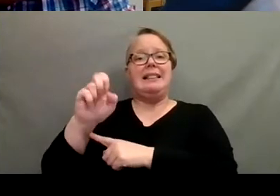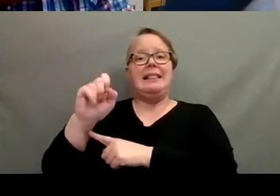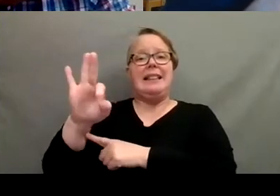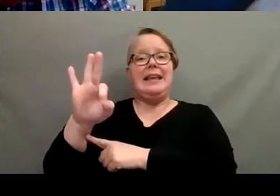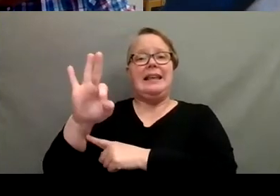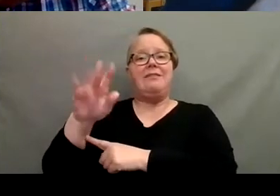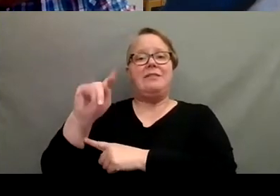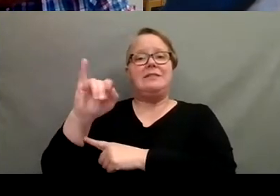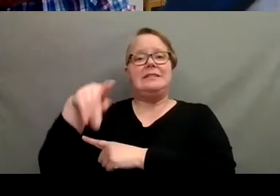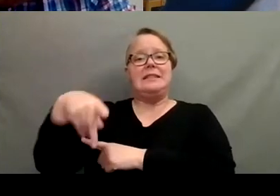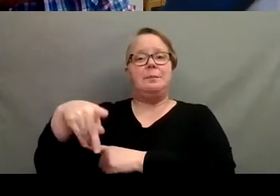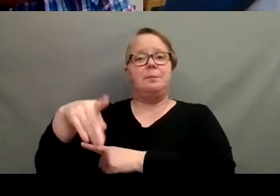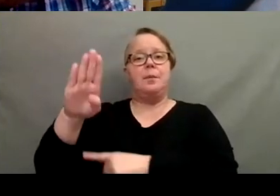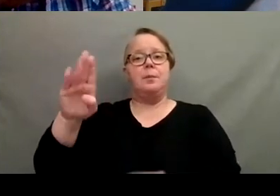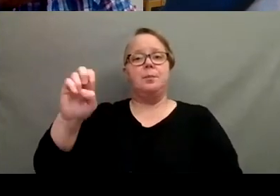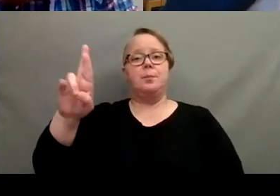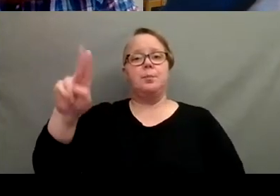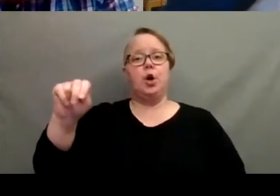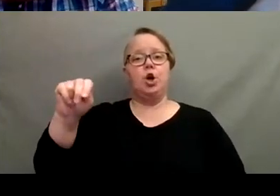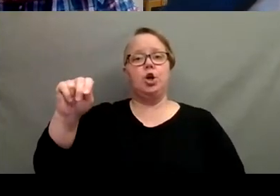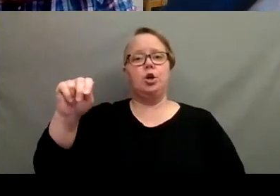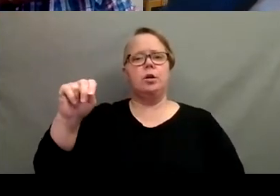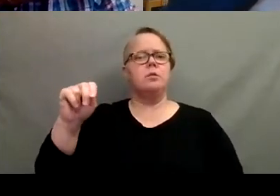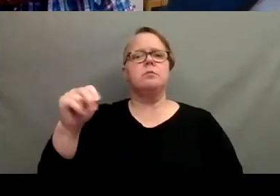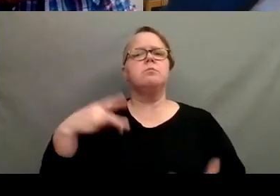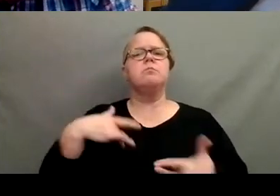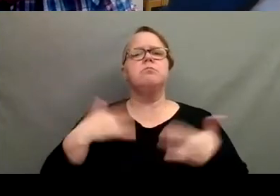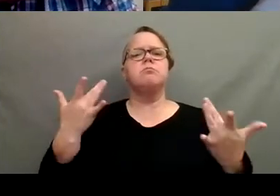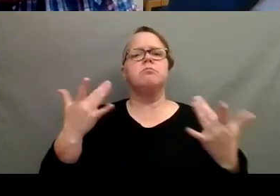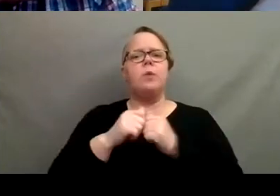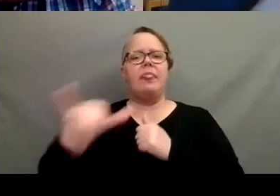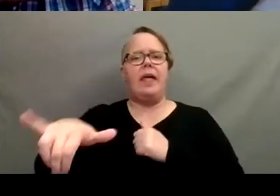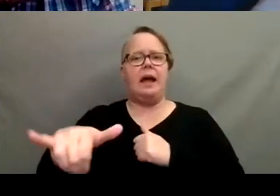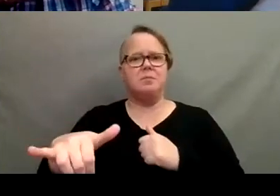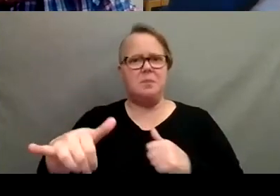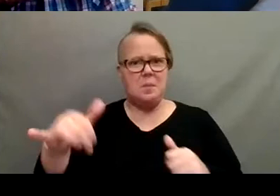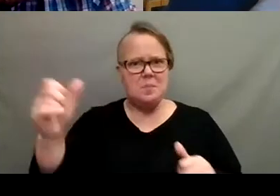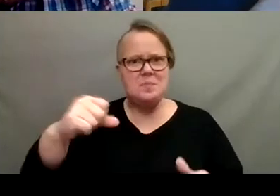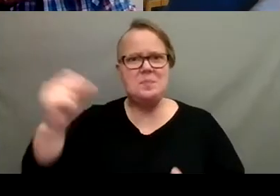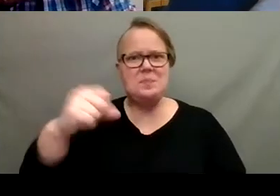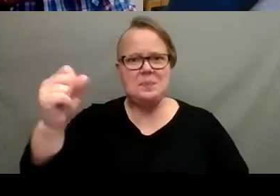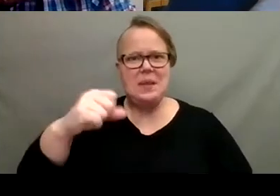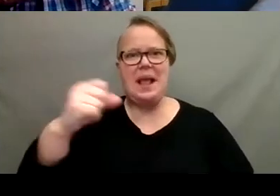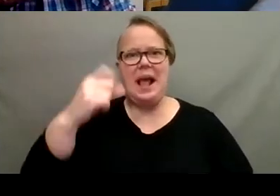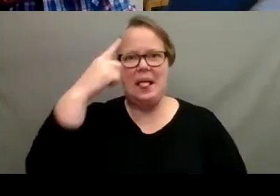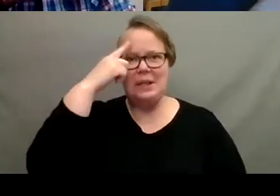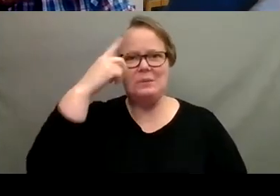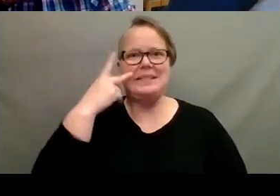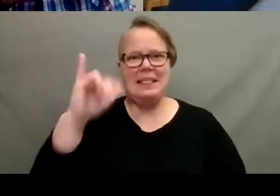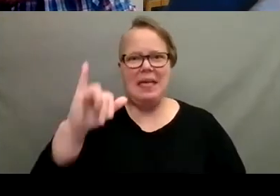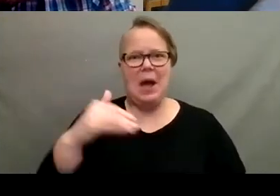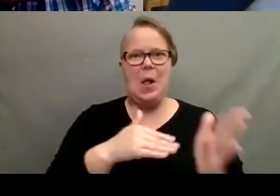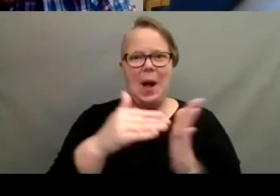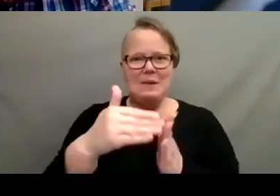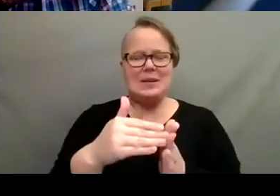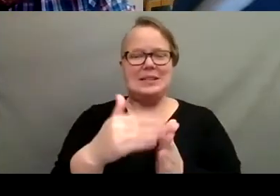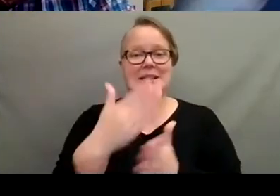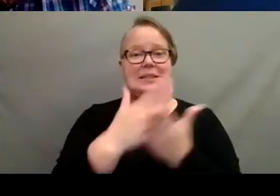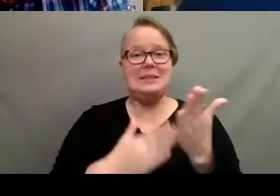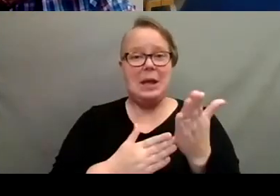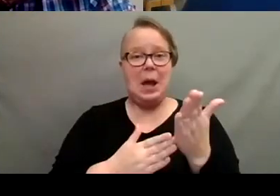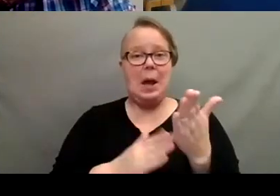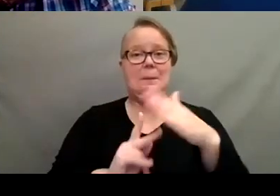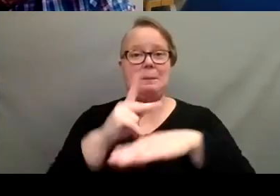burning on house plants. What's going on with that? Yeah. Yeah. I think we see that a lot. Some plants more than others.